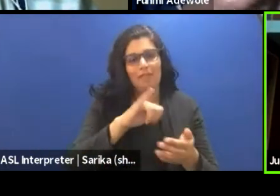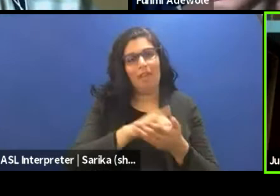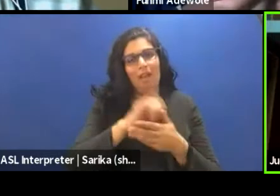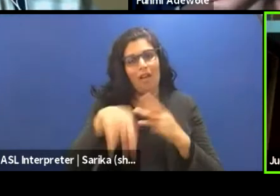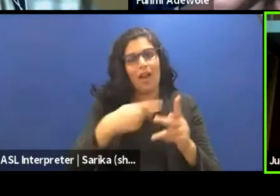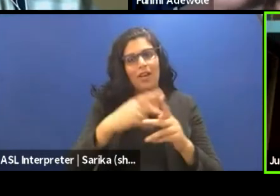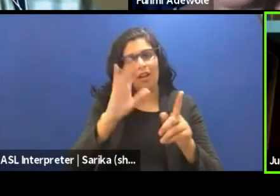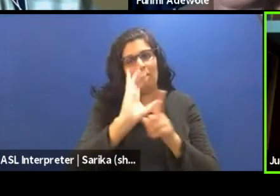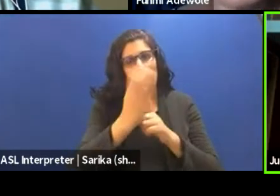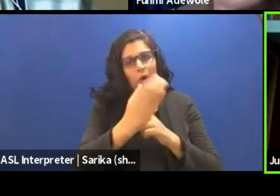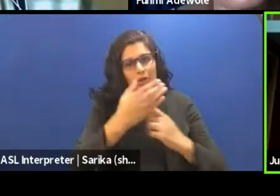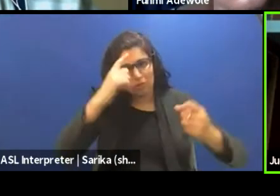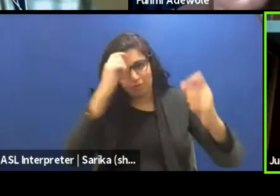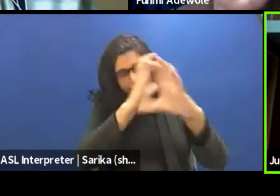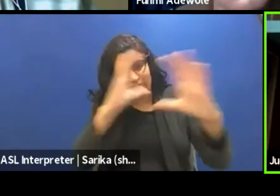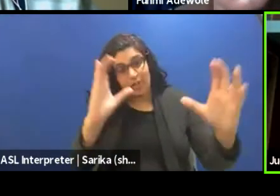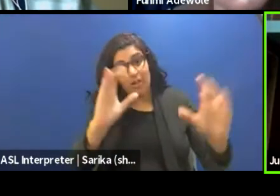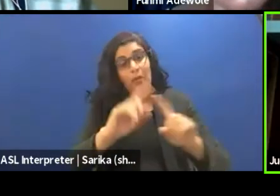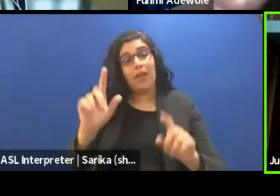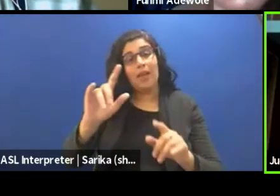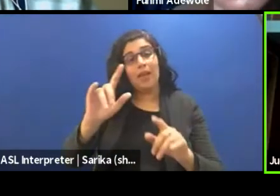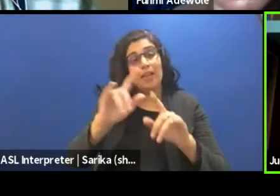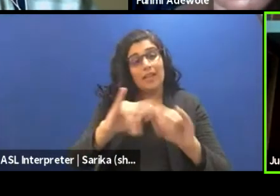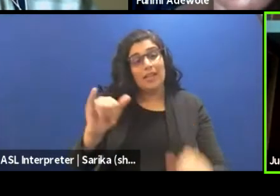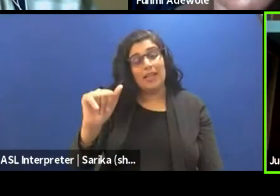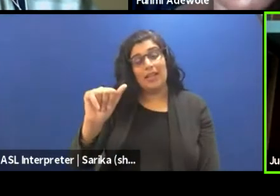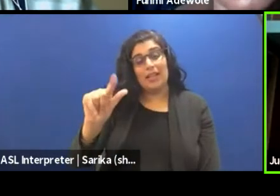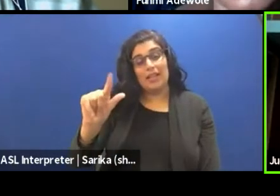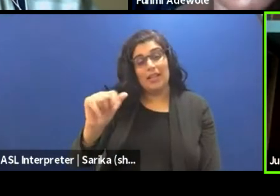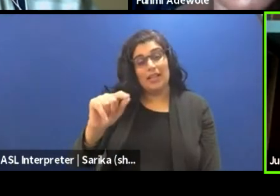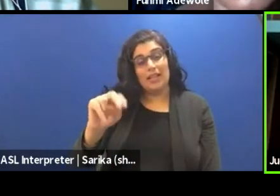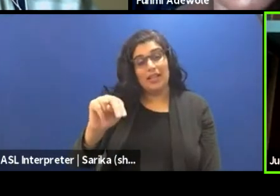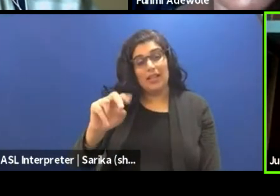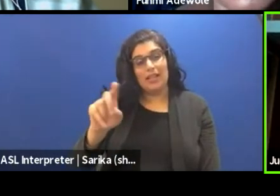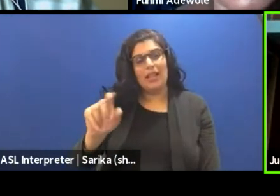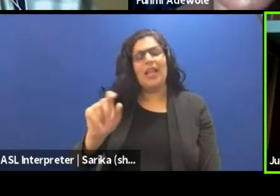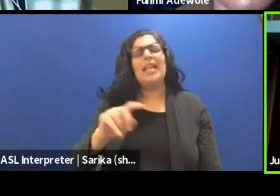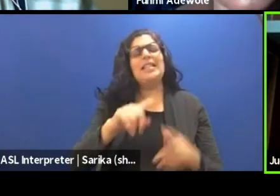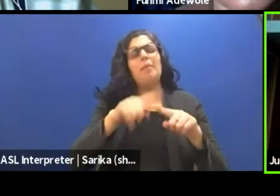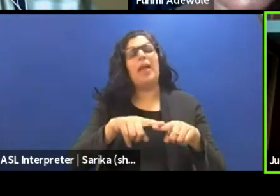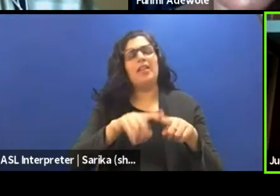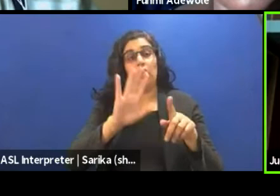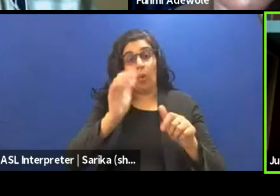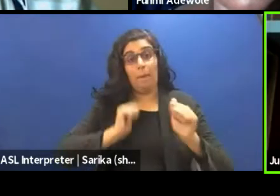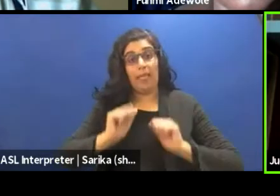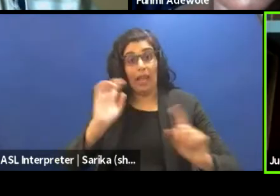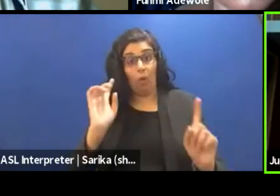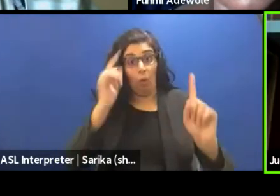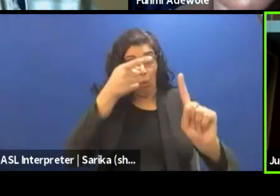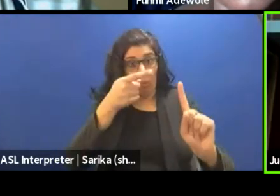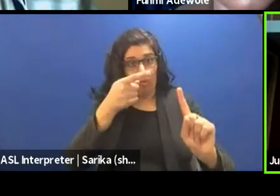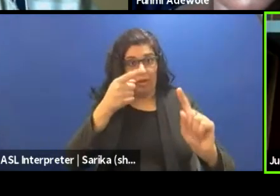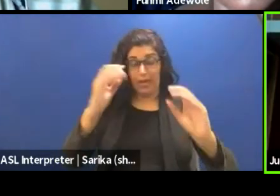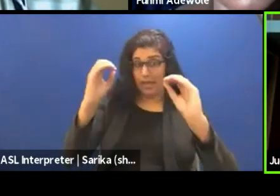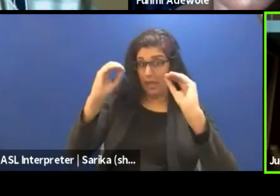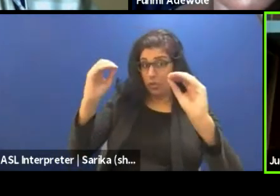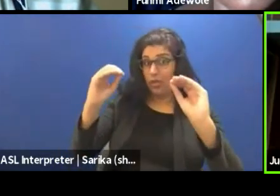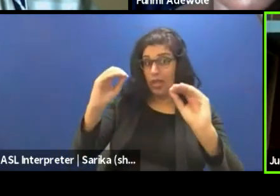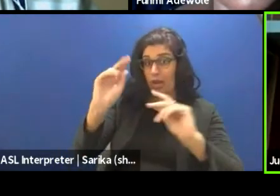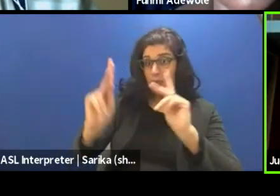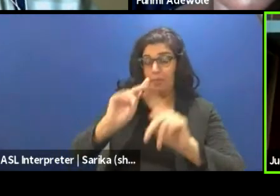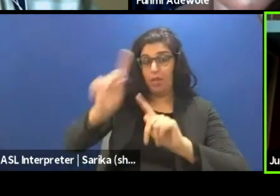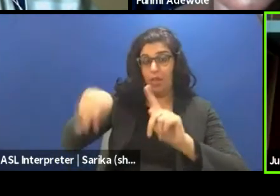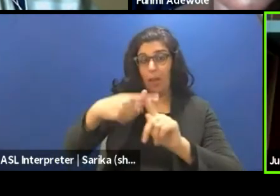But going to what Aganza said, it also depends on what is the goal of your play. Is it to educate these people about a